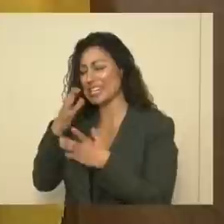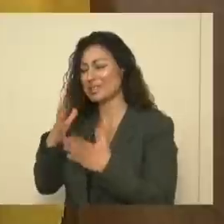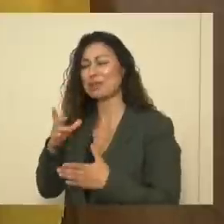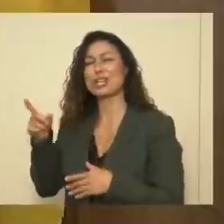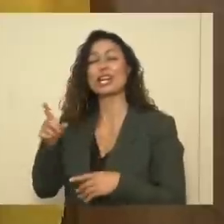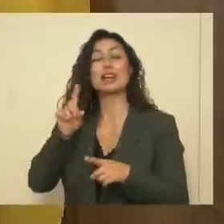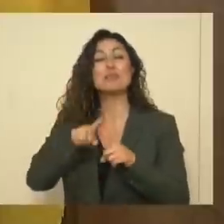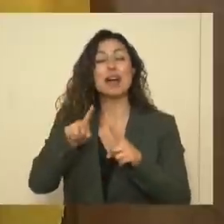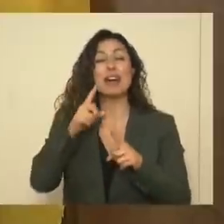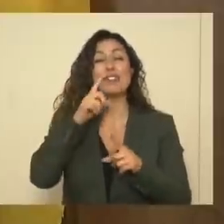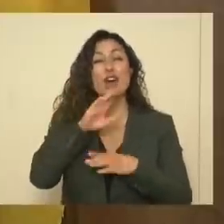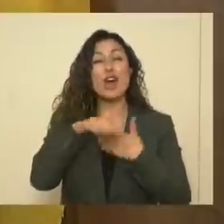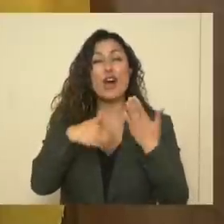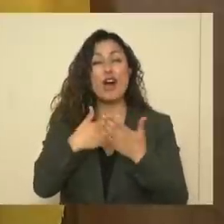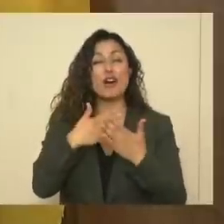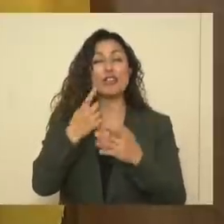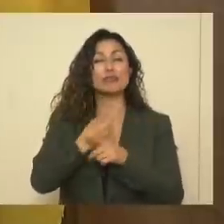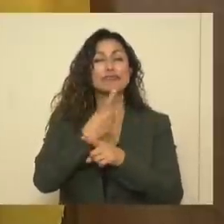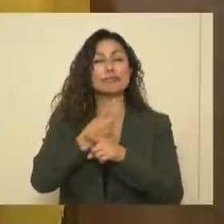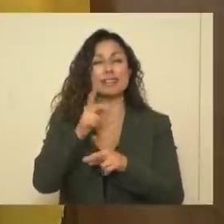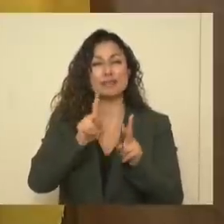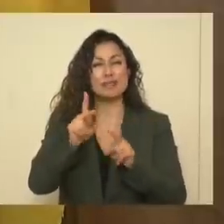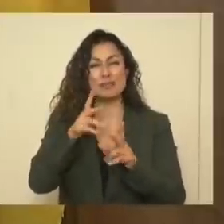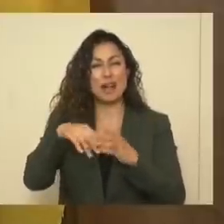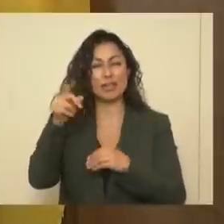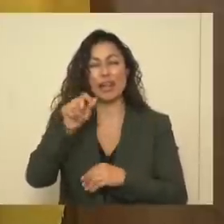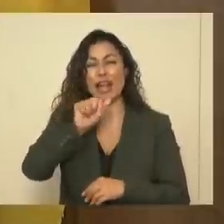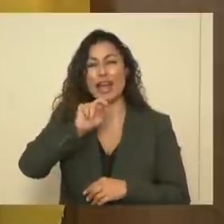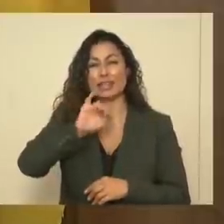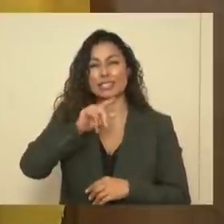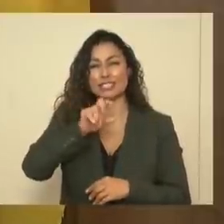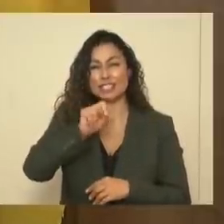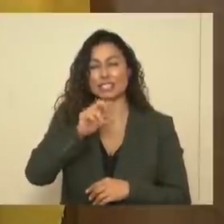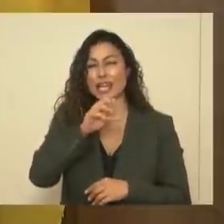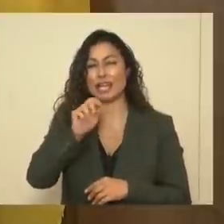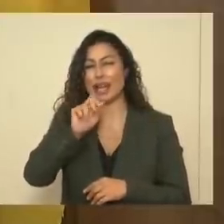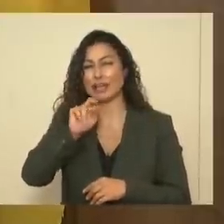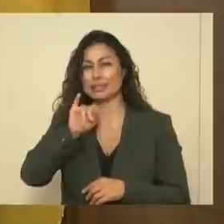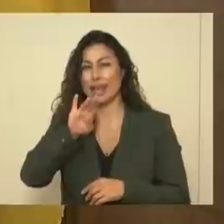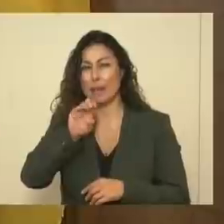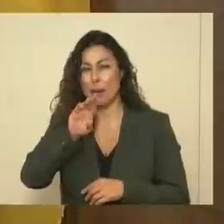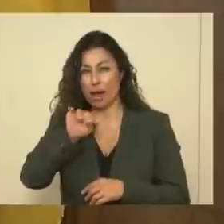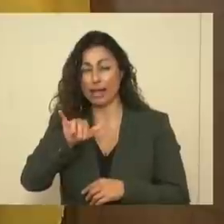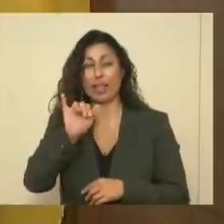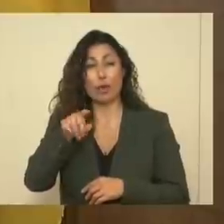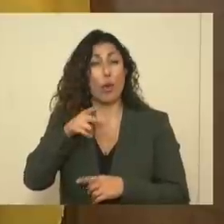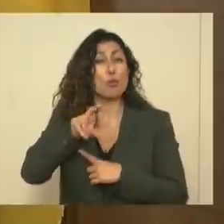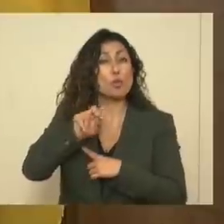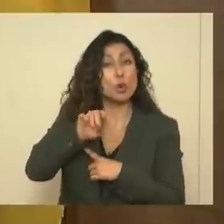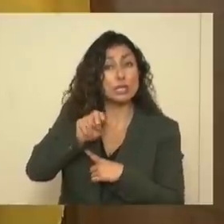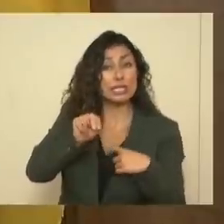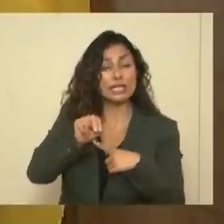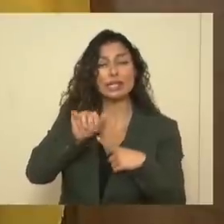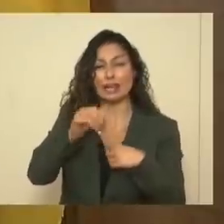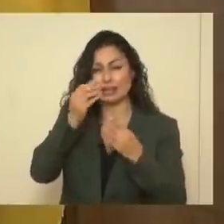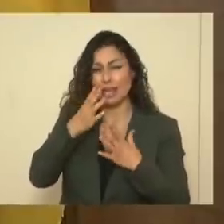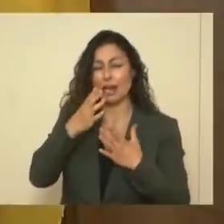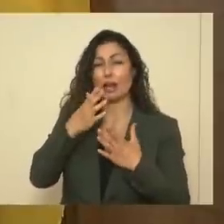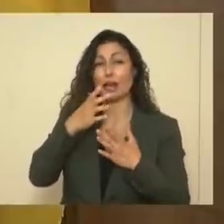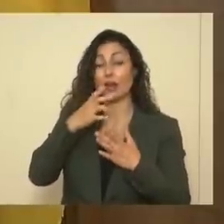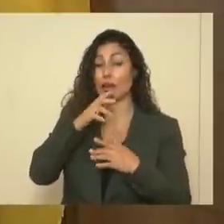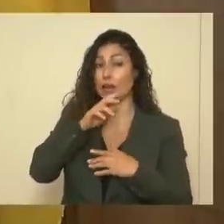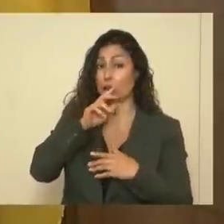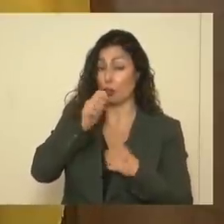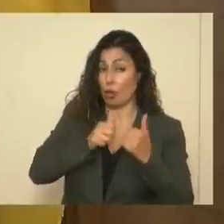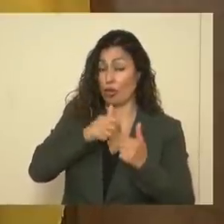all the lay folks out there, antigens and antibodies are proteins that can tell you, A, if you've got COVID or if you've had